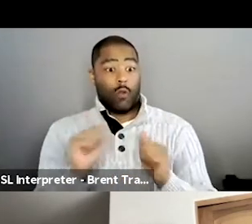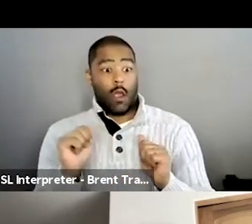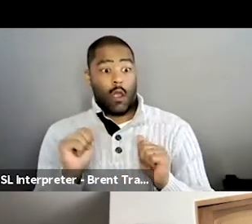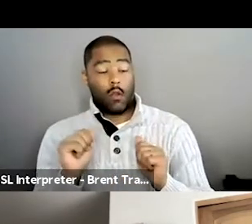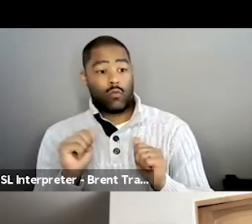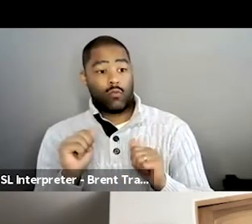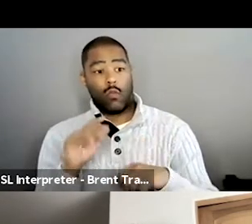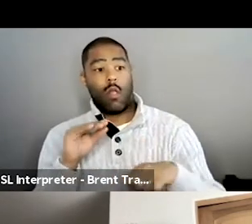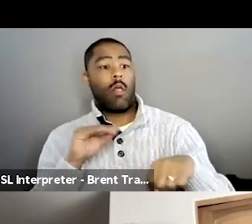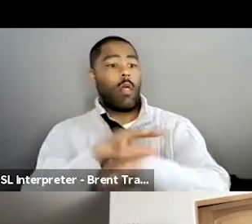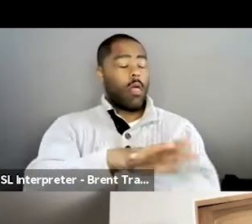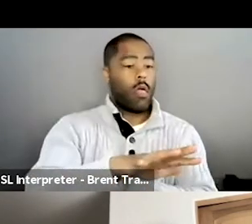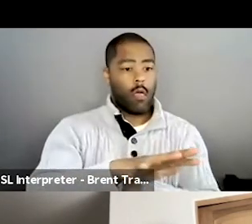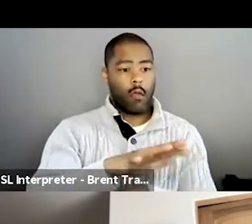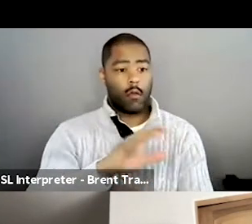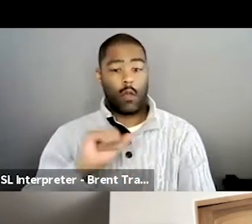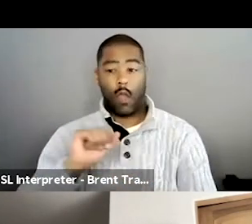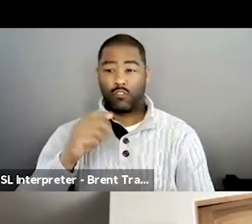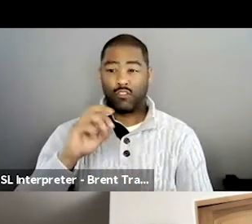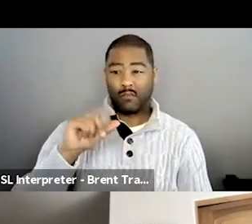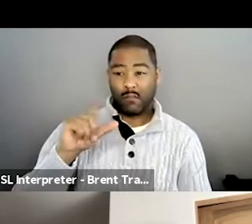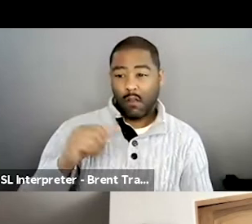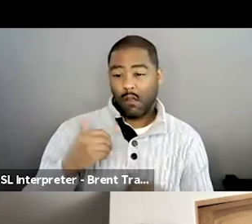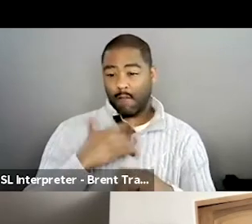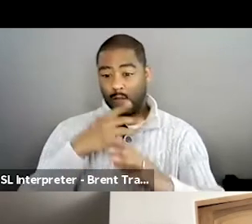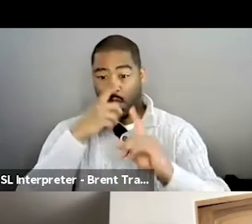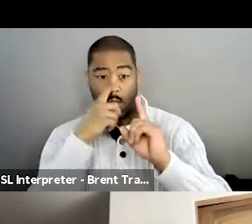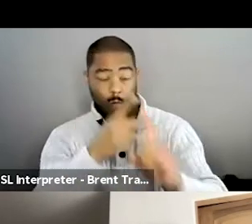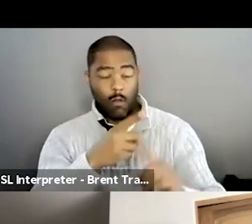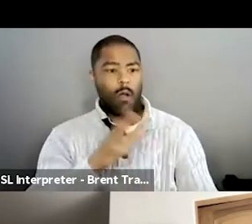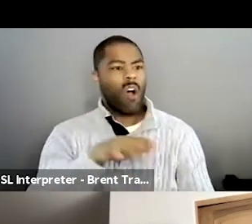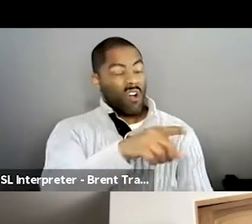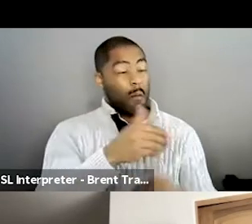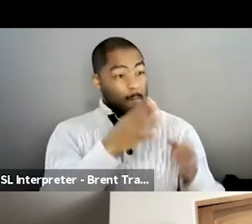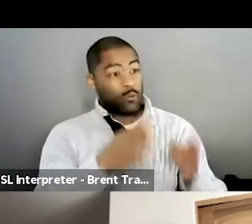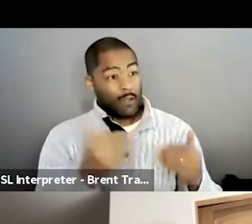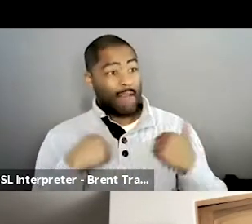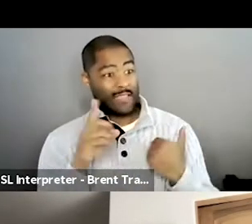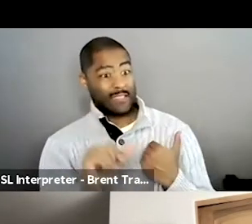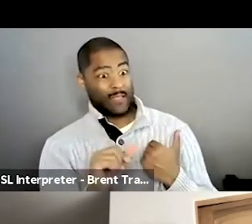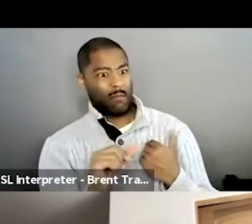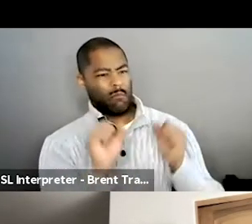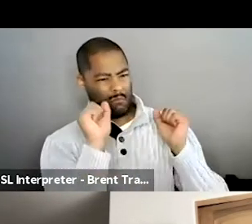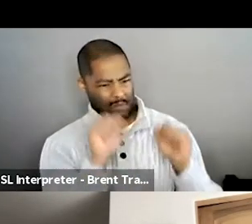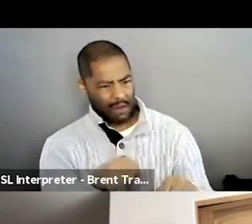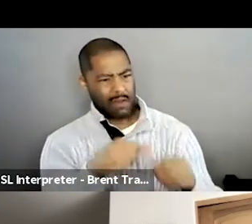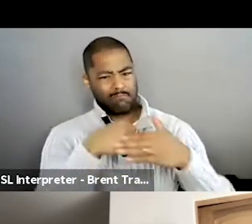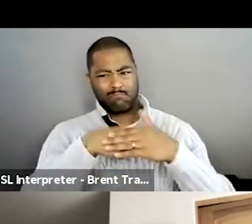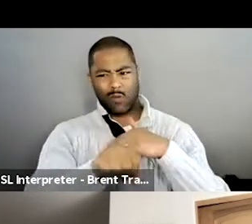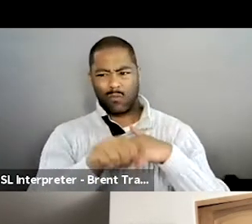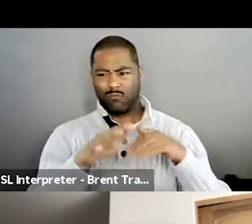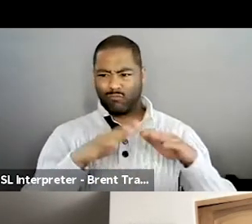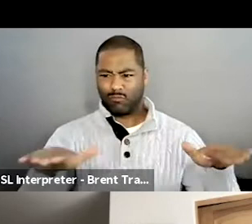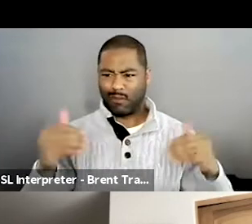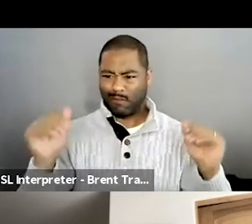yes, uh, someone with a disability is, is able to have a child and it, you because it's just such a natural, um, it was so